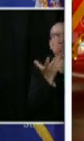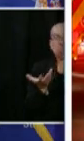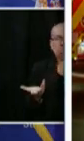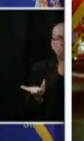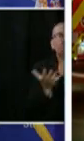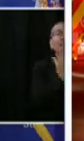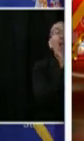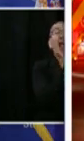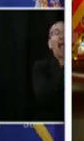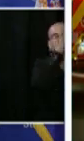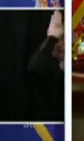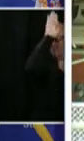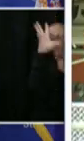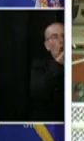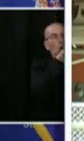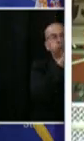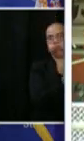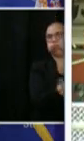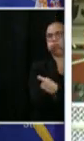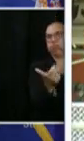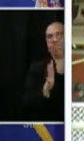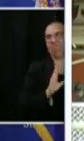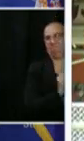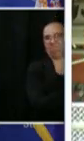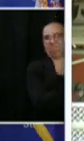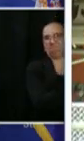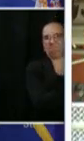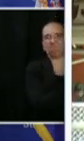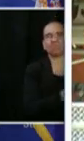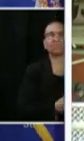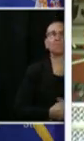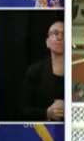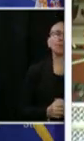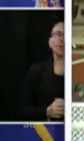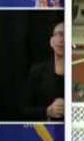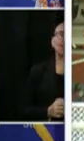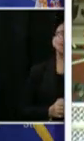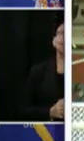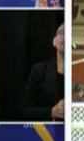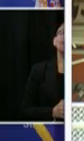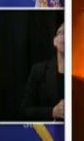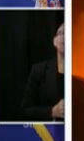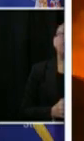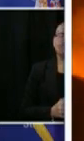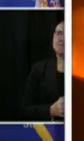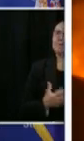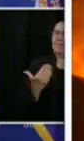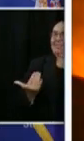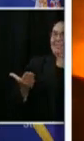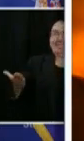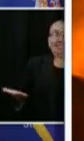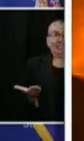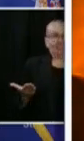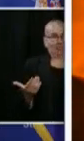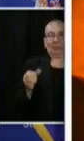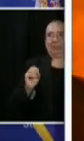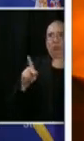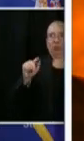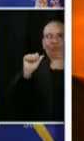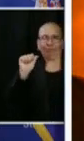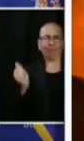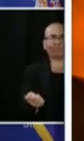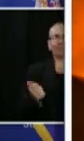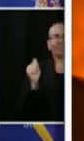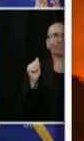we've got an opportunity here. We've changed the direction of where this has gone. We've opened up incredibly important conversations.